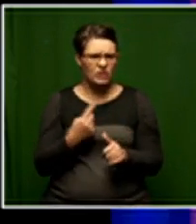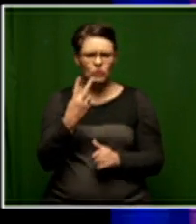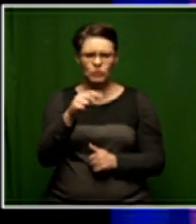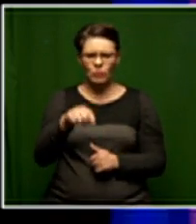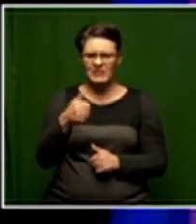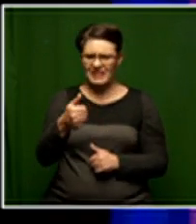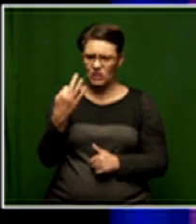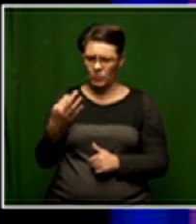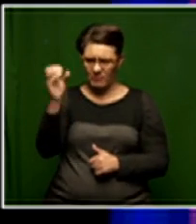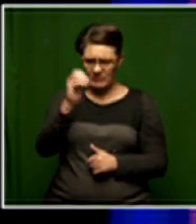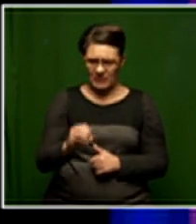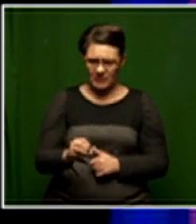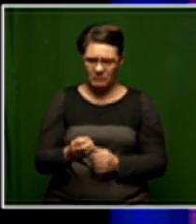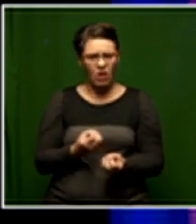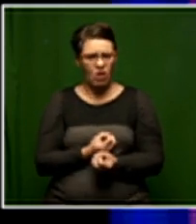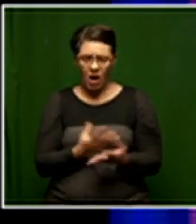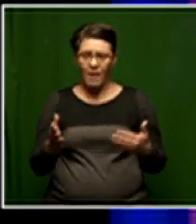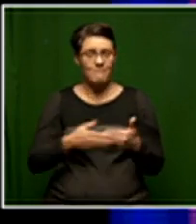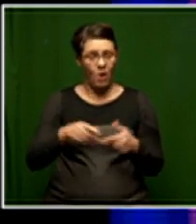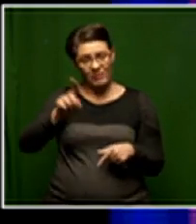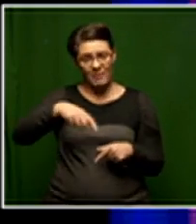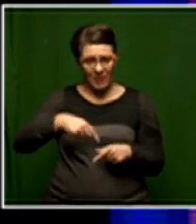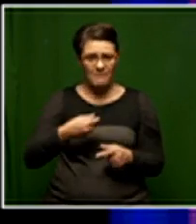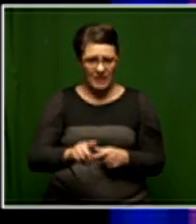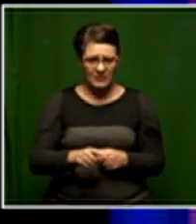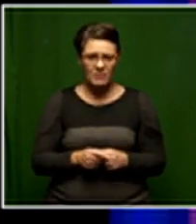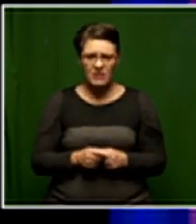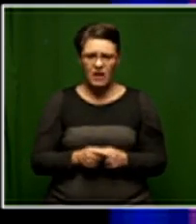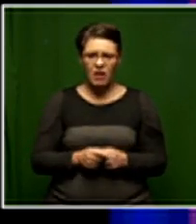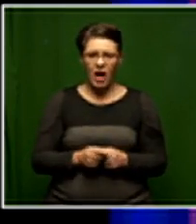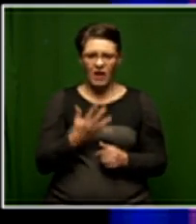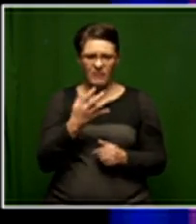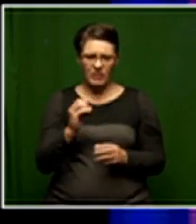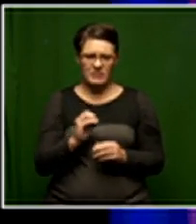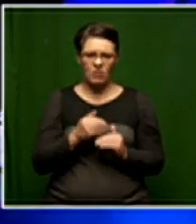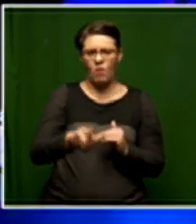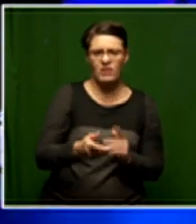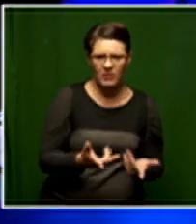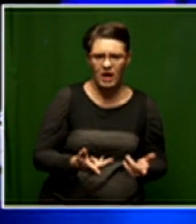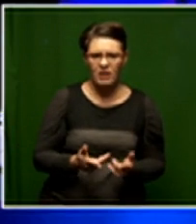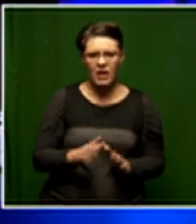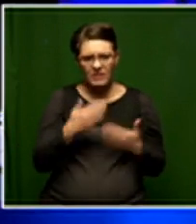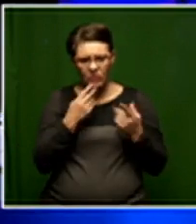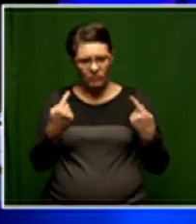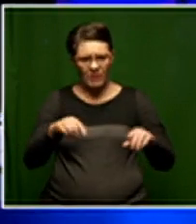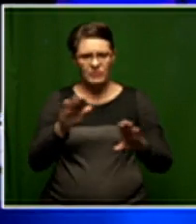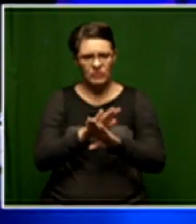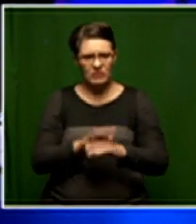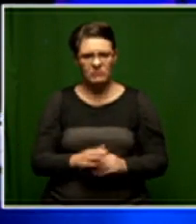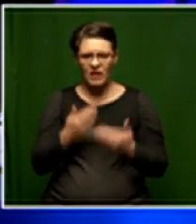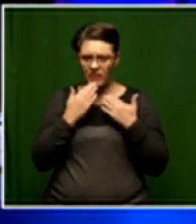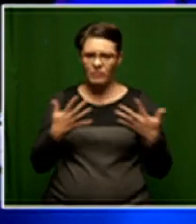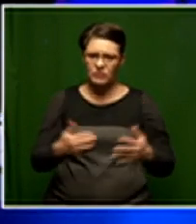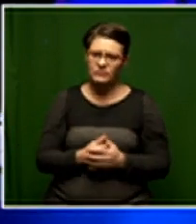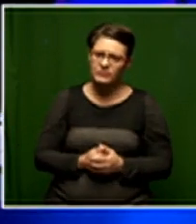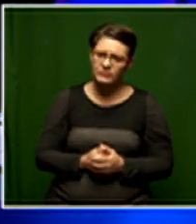2.63%. Of course, still a lot more votes to come in. We've sort of just passed the halfway stage. But, Dr. Peter Mulder, good evening to you, and thank you for coming in tonight. Thank you very